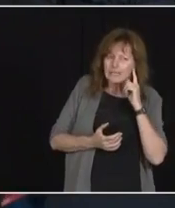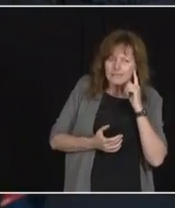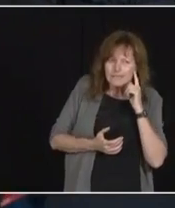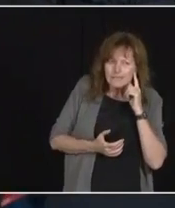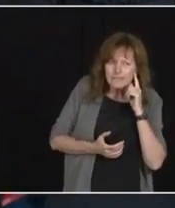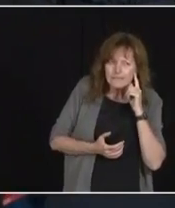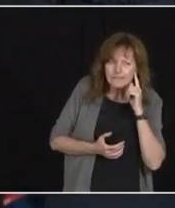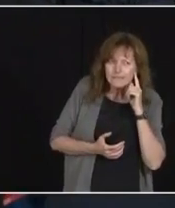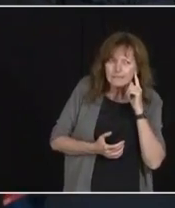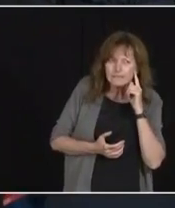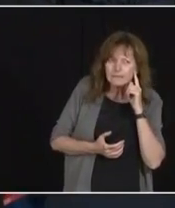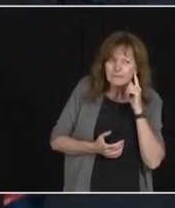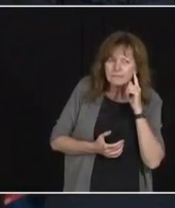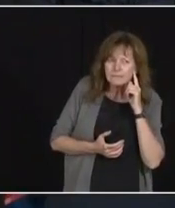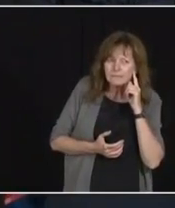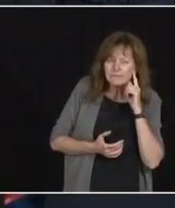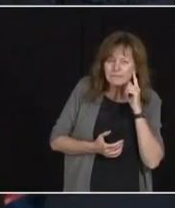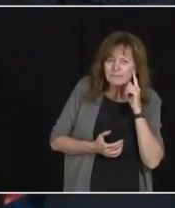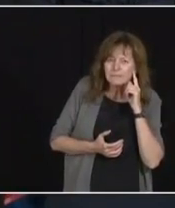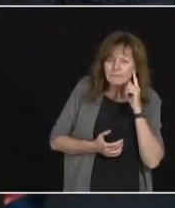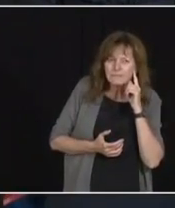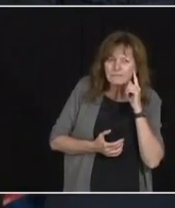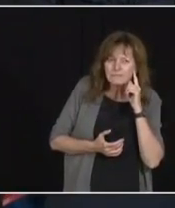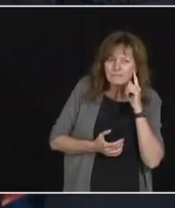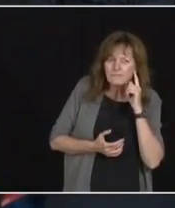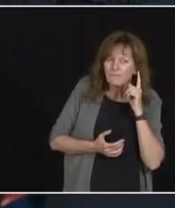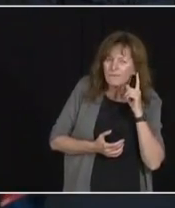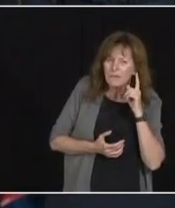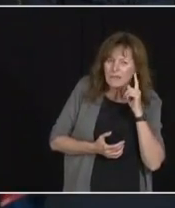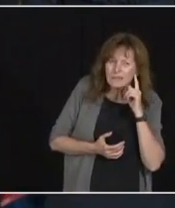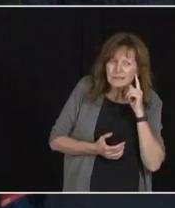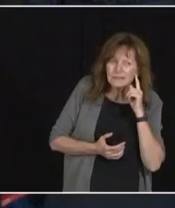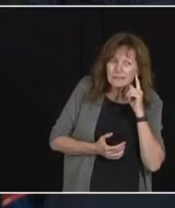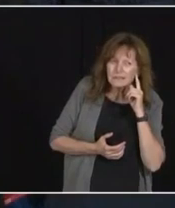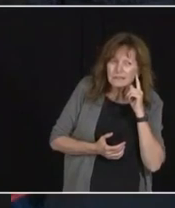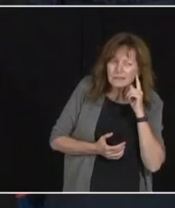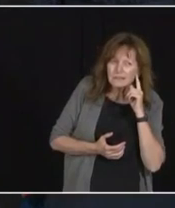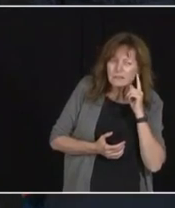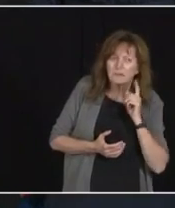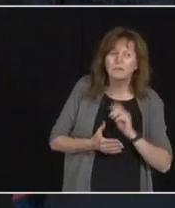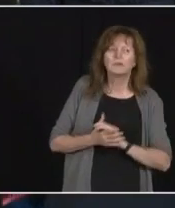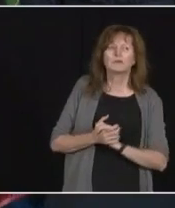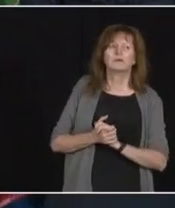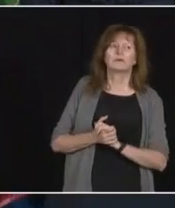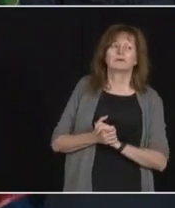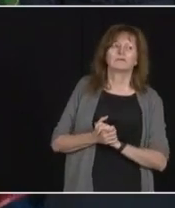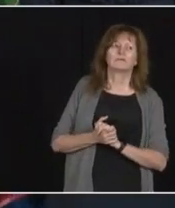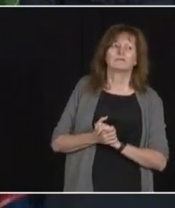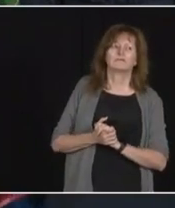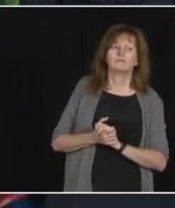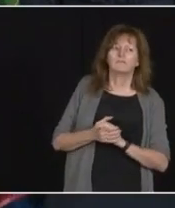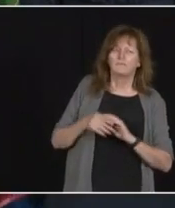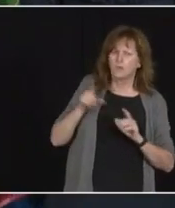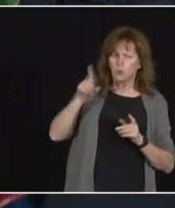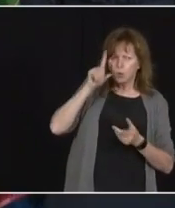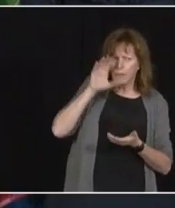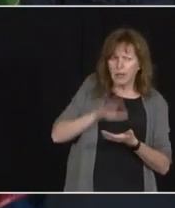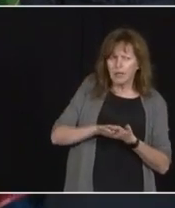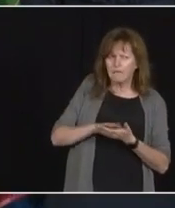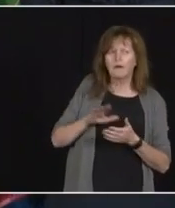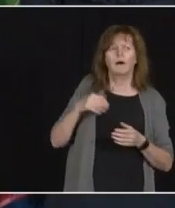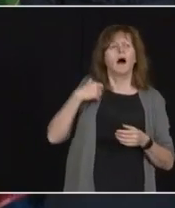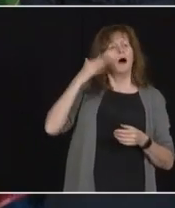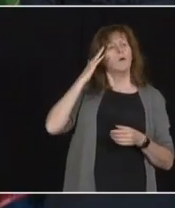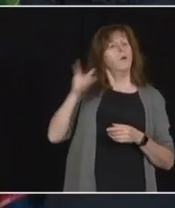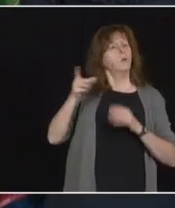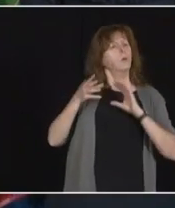Follow-up, Travis? OK. Premier, on another topic, do you believe, I know you've talked about systemic racism